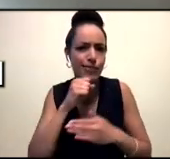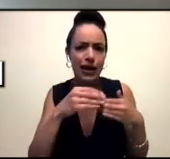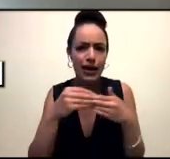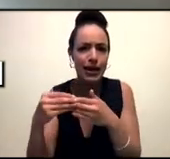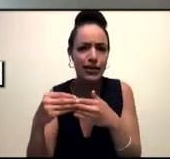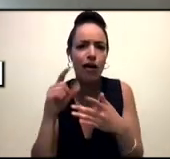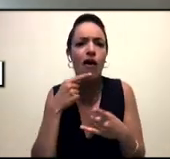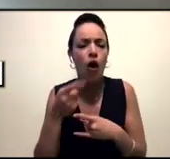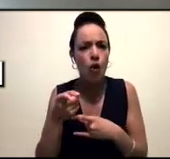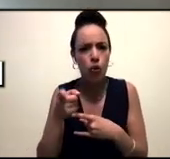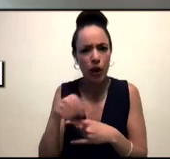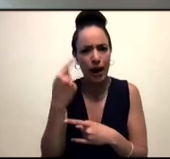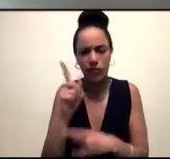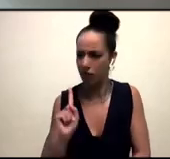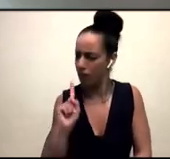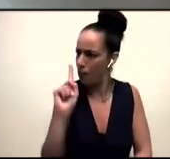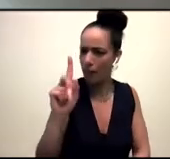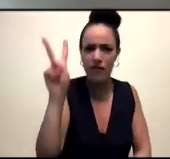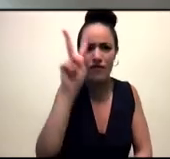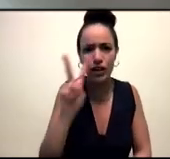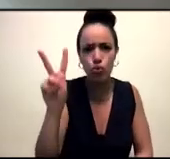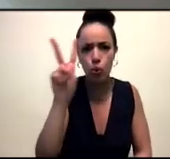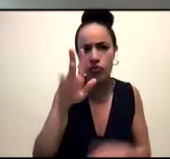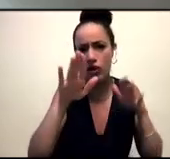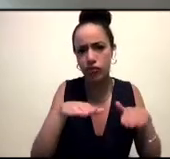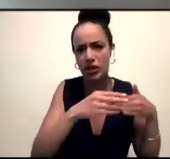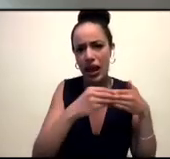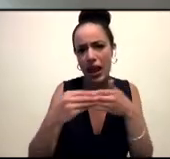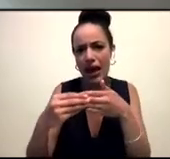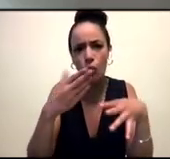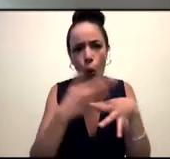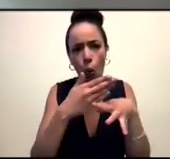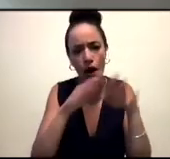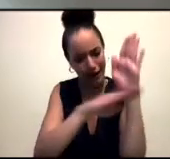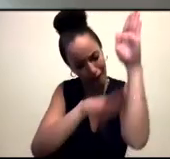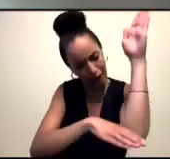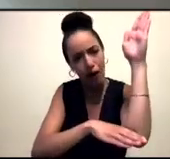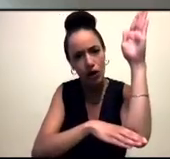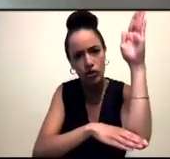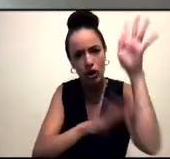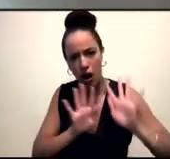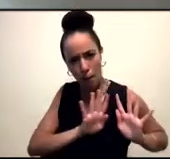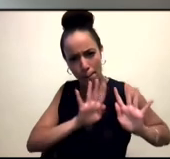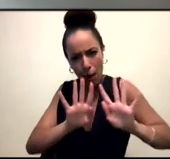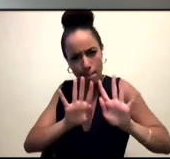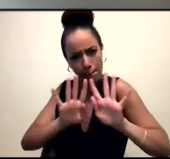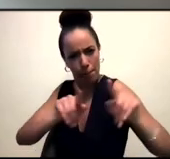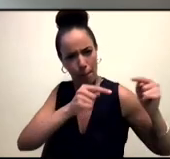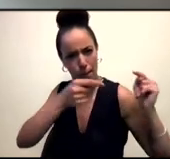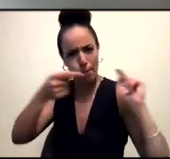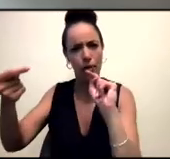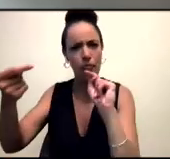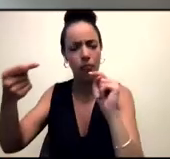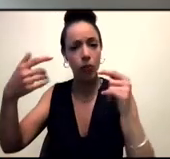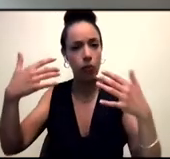Britain, who led like political working class, you know, movement, which was one of the biggest ever in this country. So absolutely, like